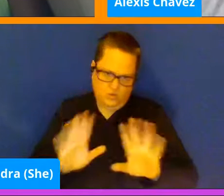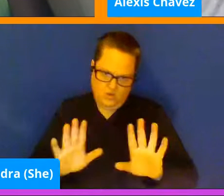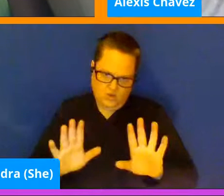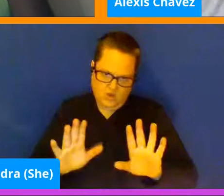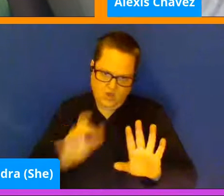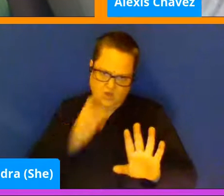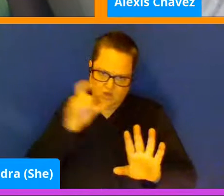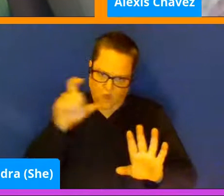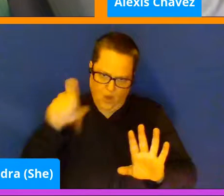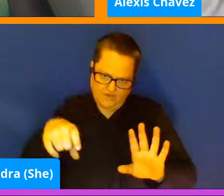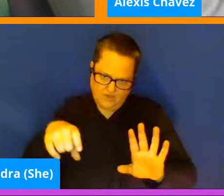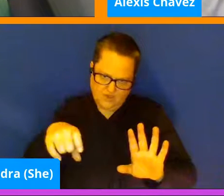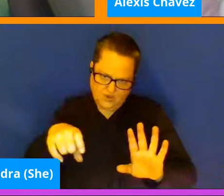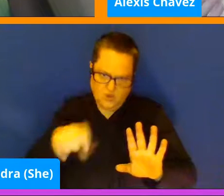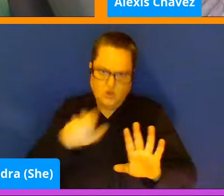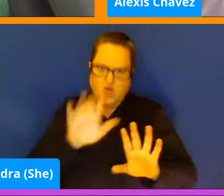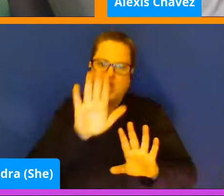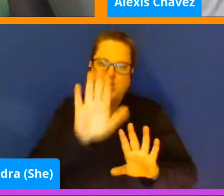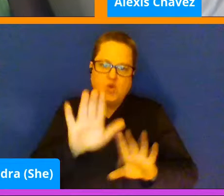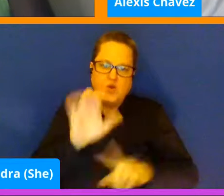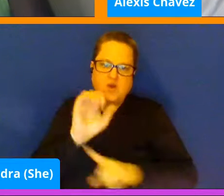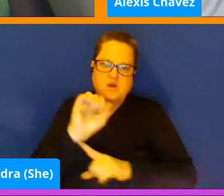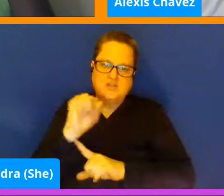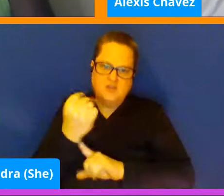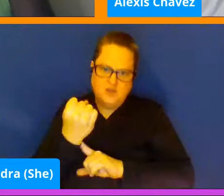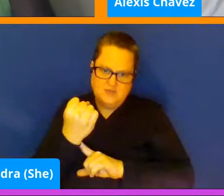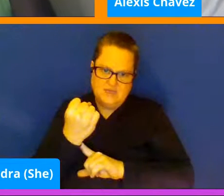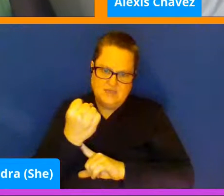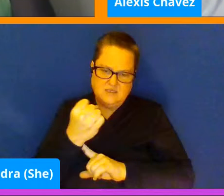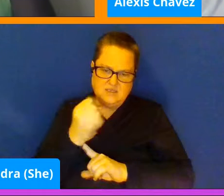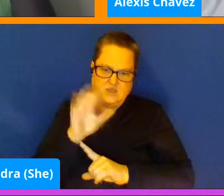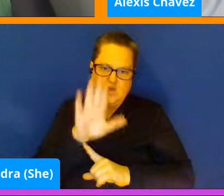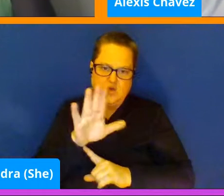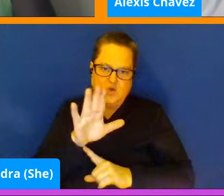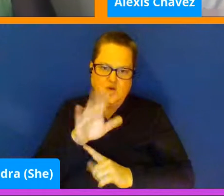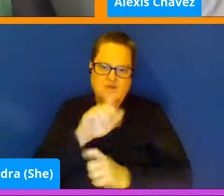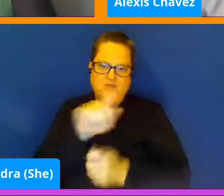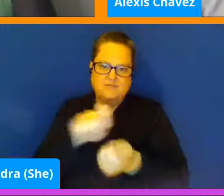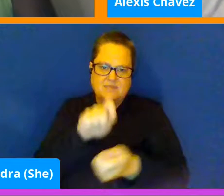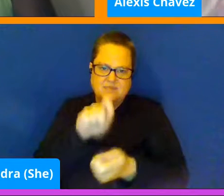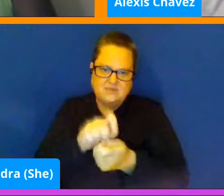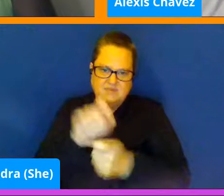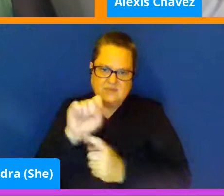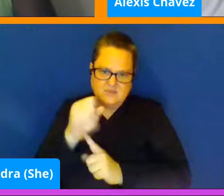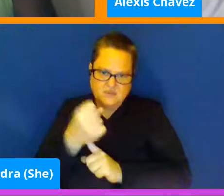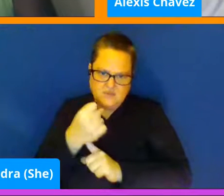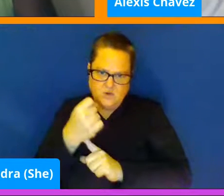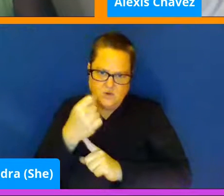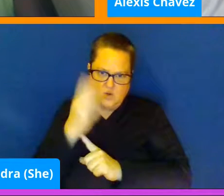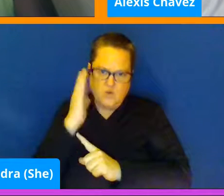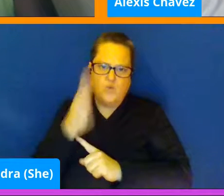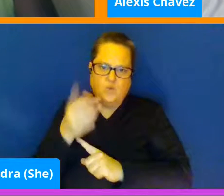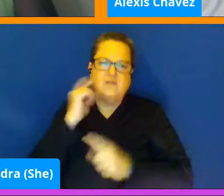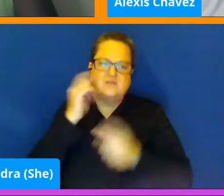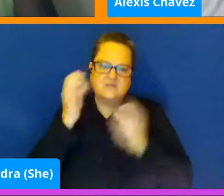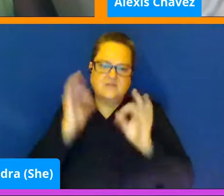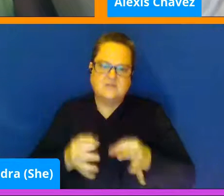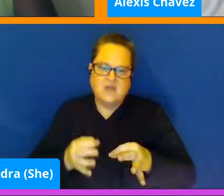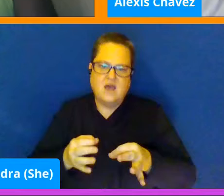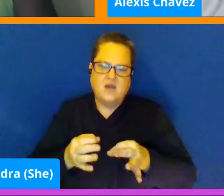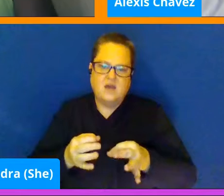your circumstances and your unique circumstances will decide what feels right for you.